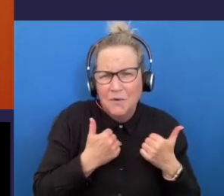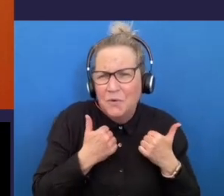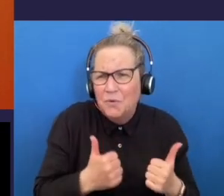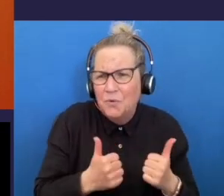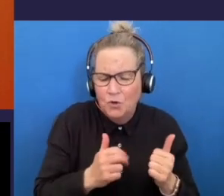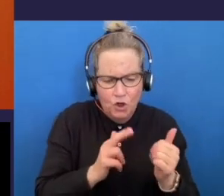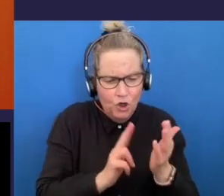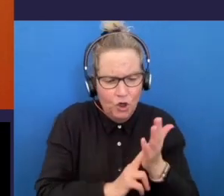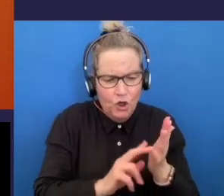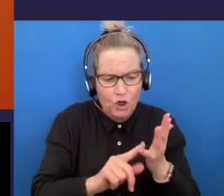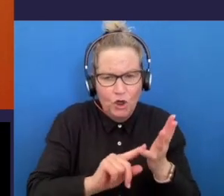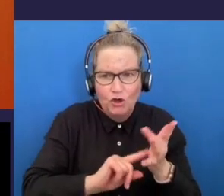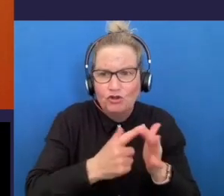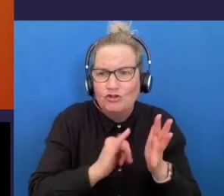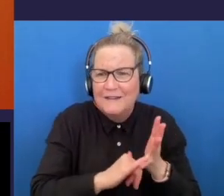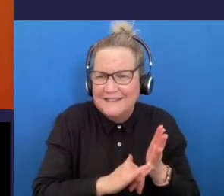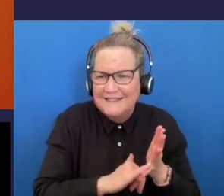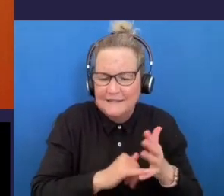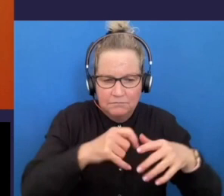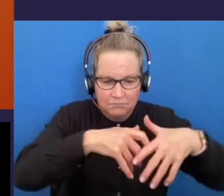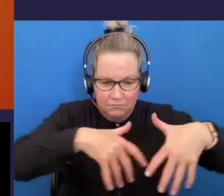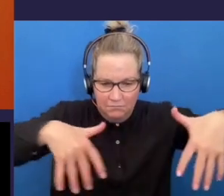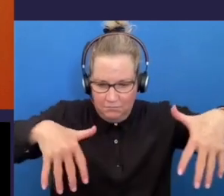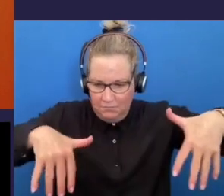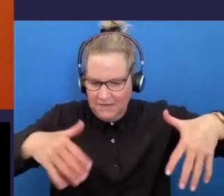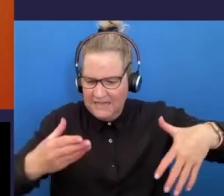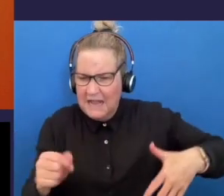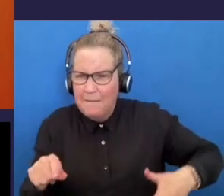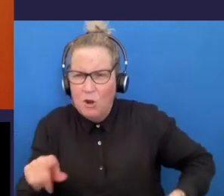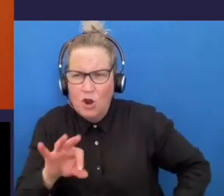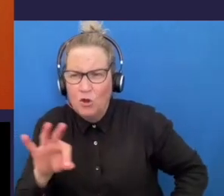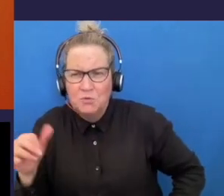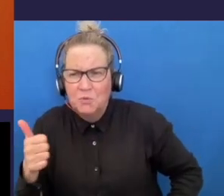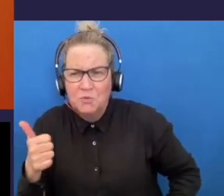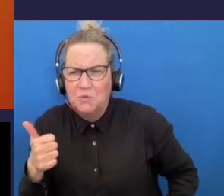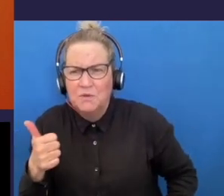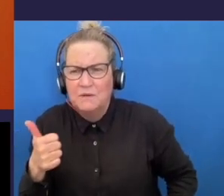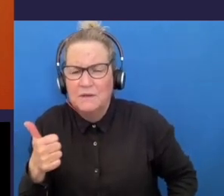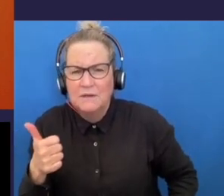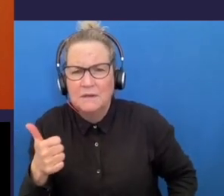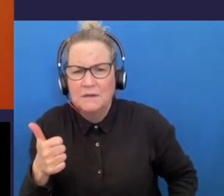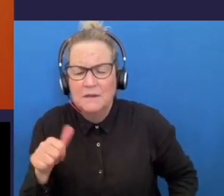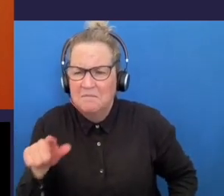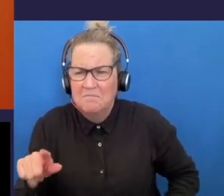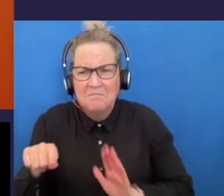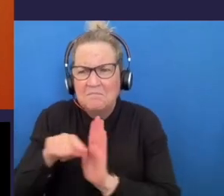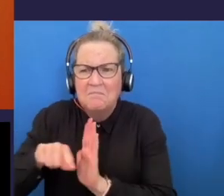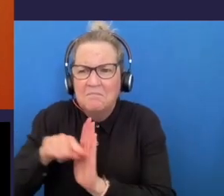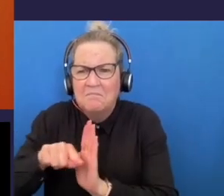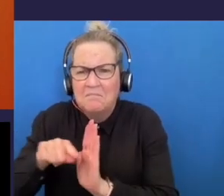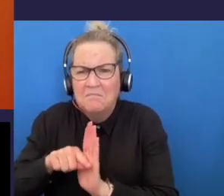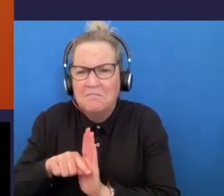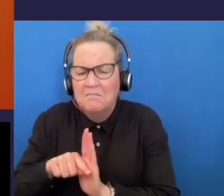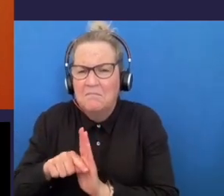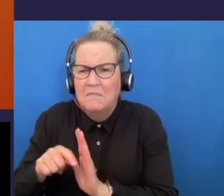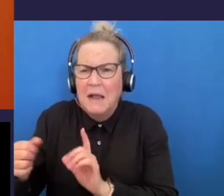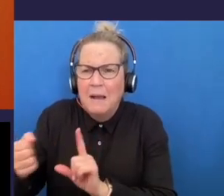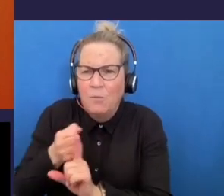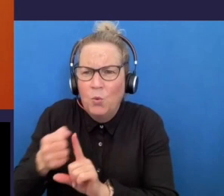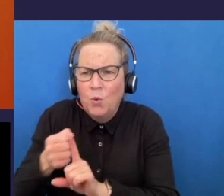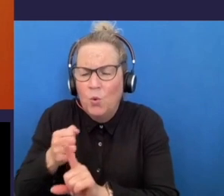from one or two root systems down there come some bad nutrients the bad nutrients are about abuse neglect